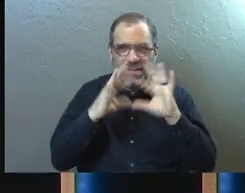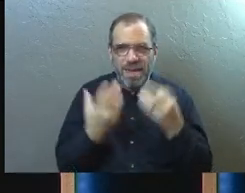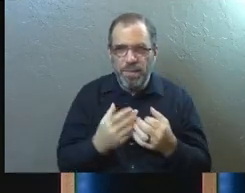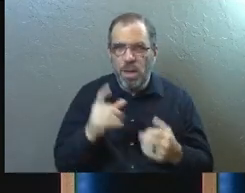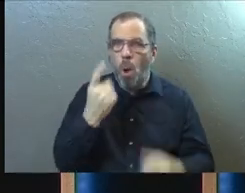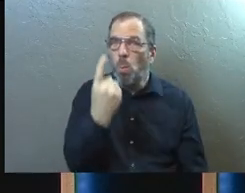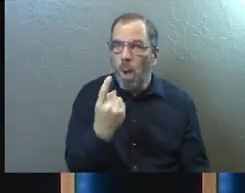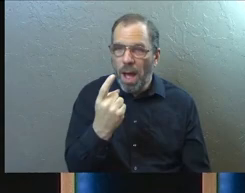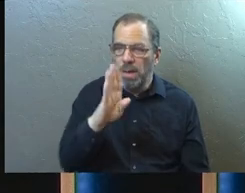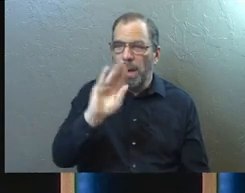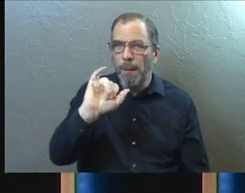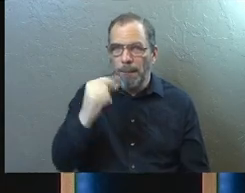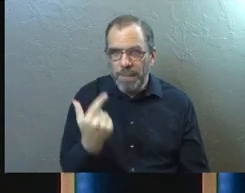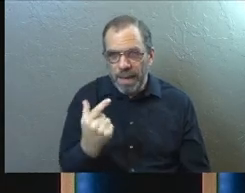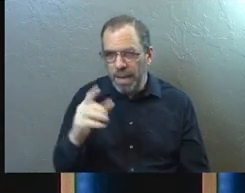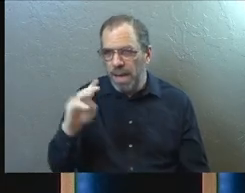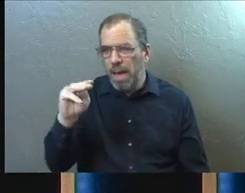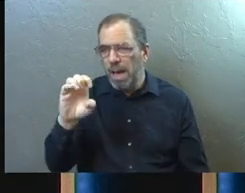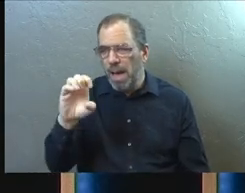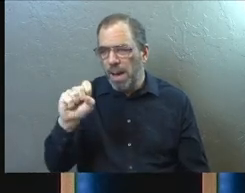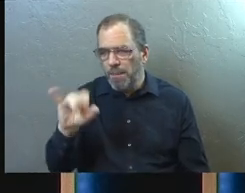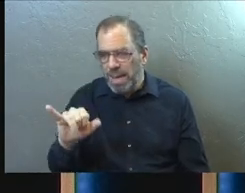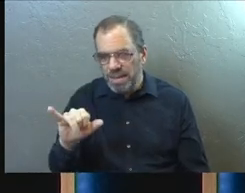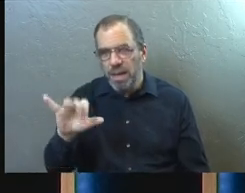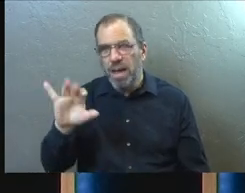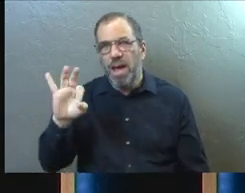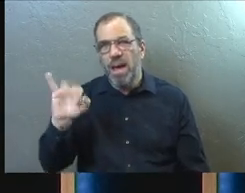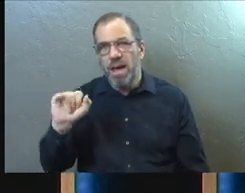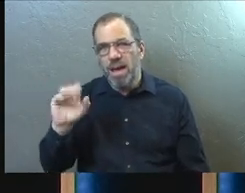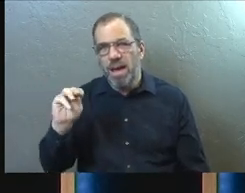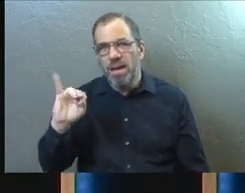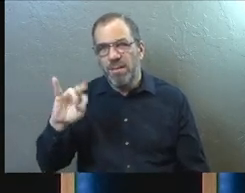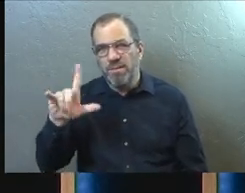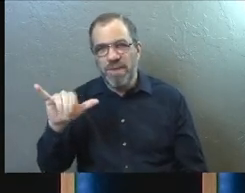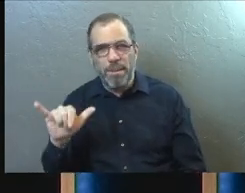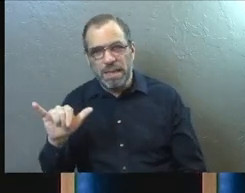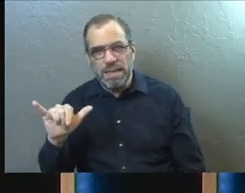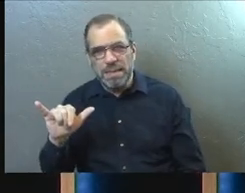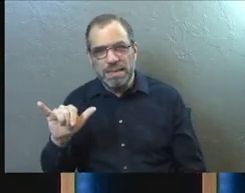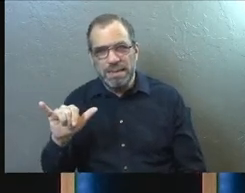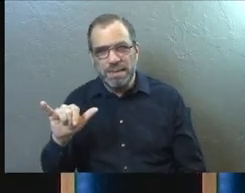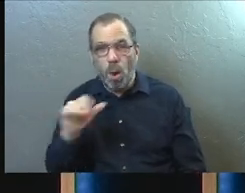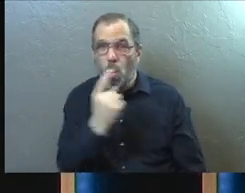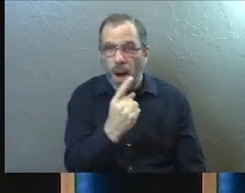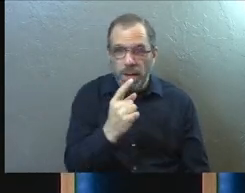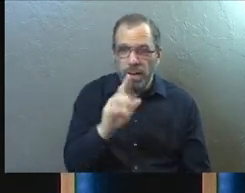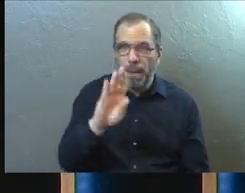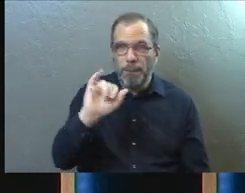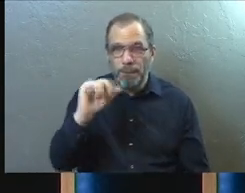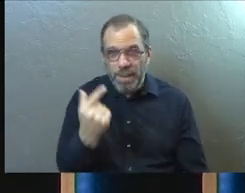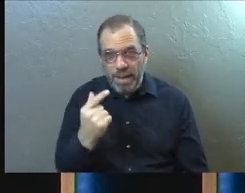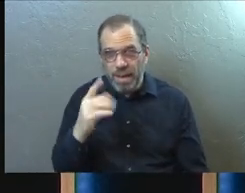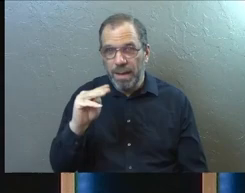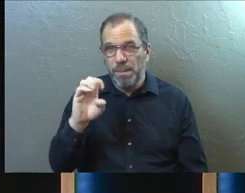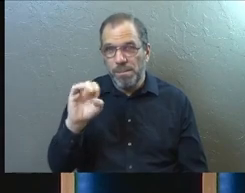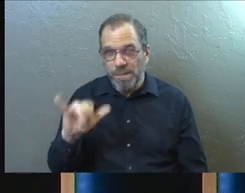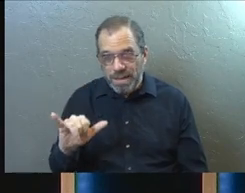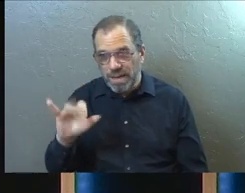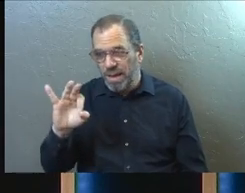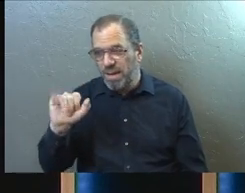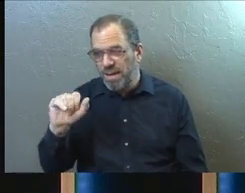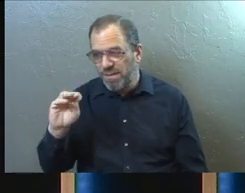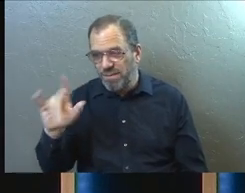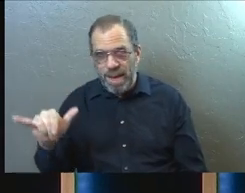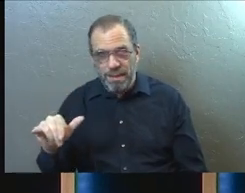who we are, okay? There's so many different thoughts and opinions and things and backgrounds represented in this room, here and watching online,